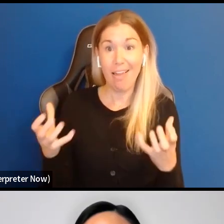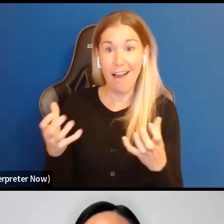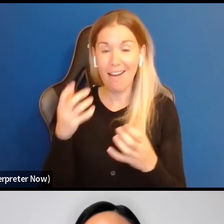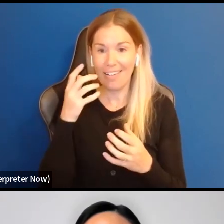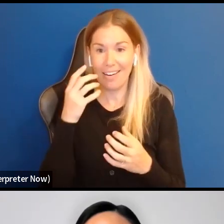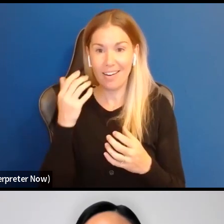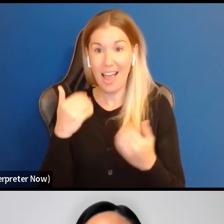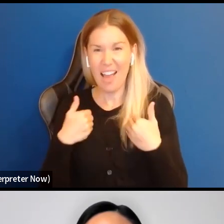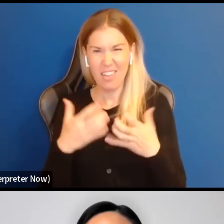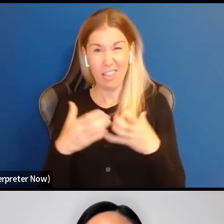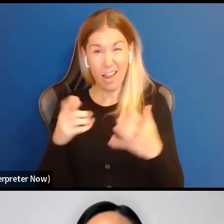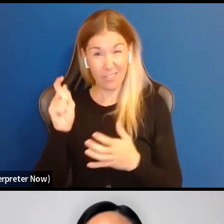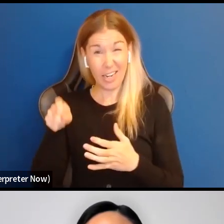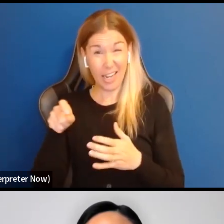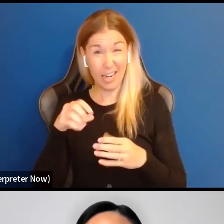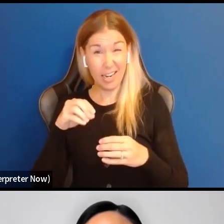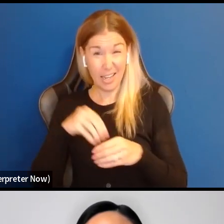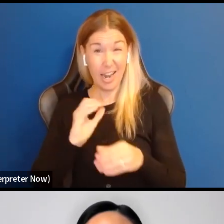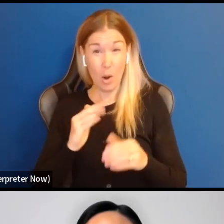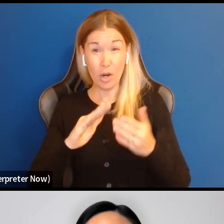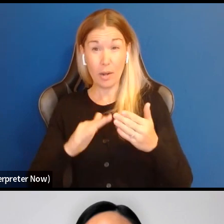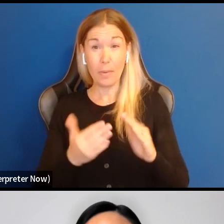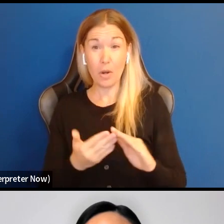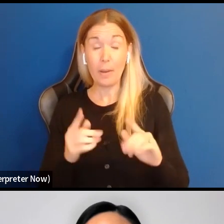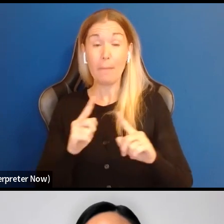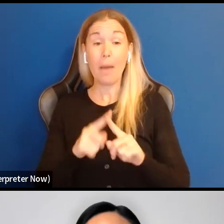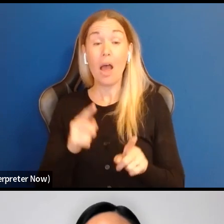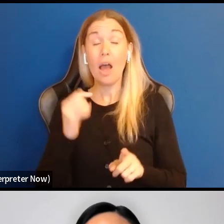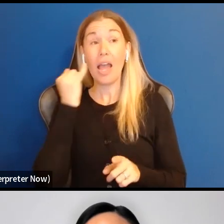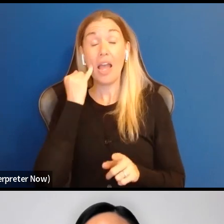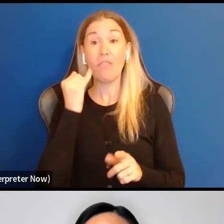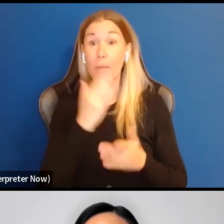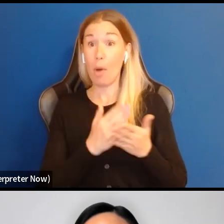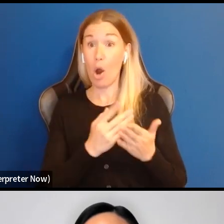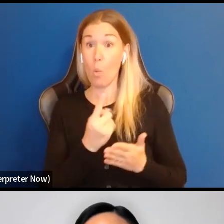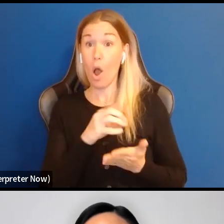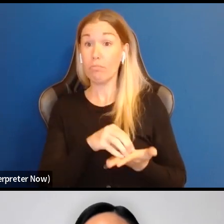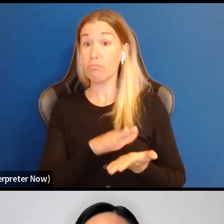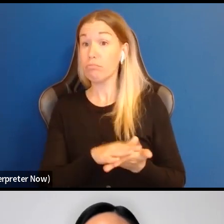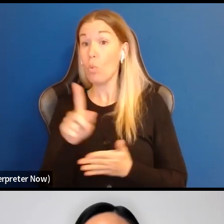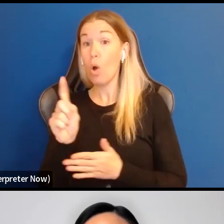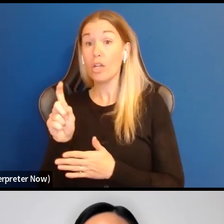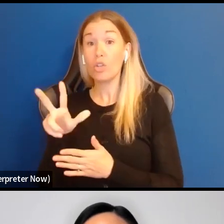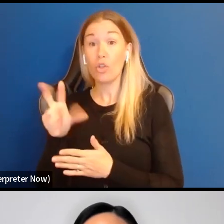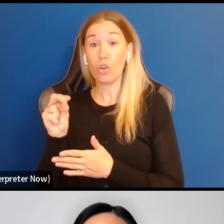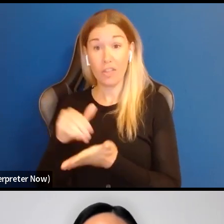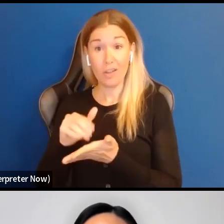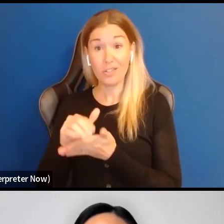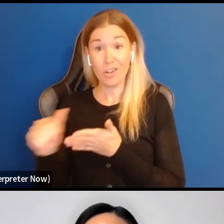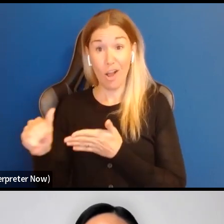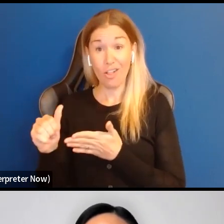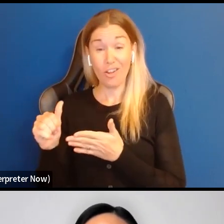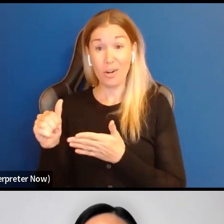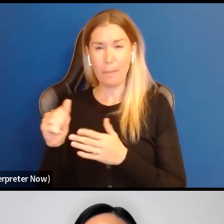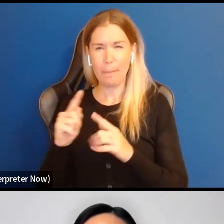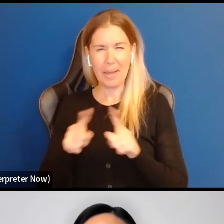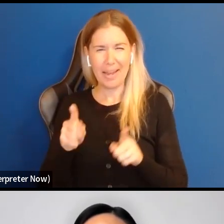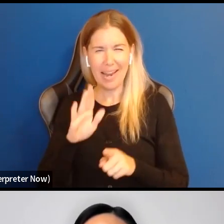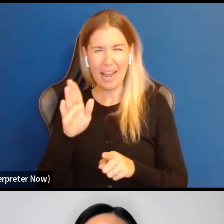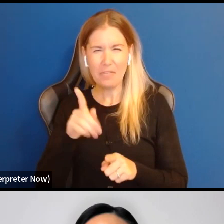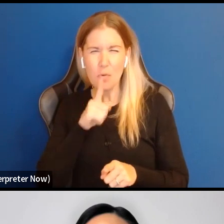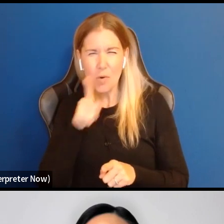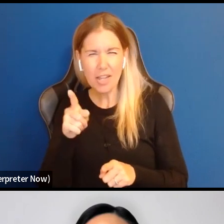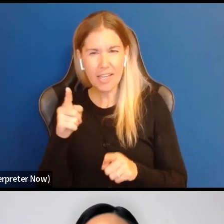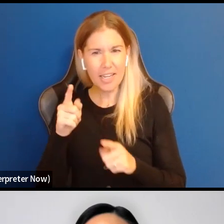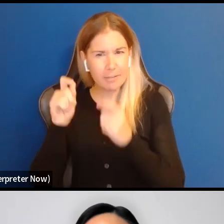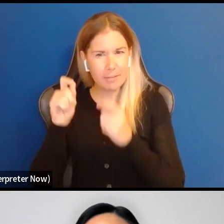community. Um, but if you put in on part one for $130,000 project with really no thought of how that's